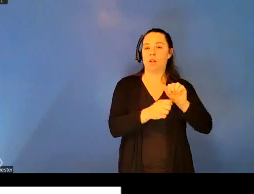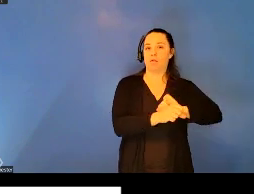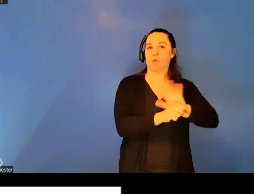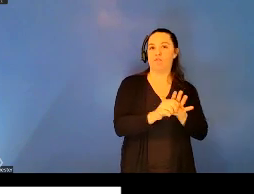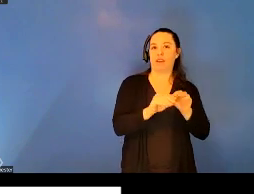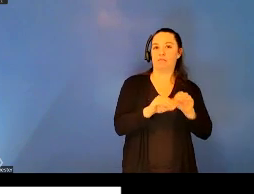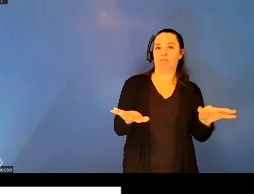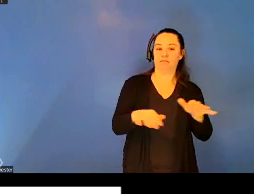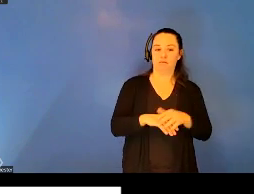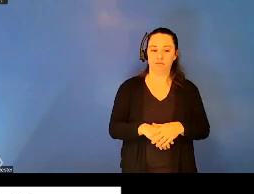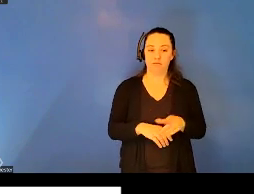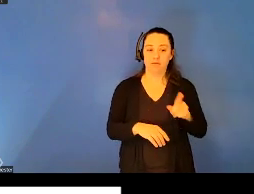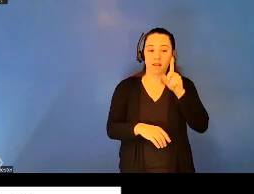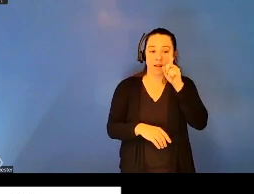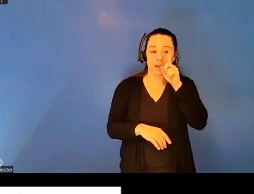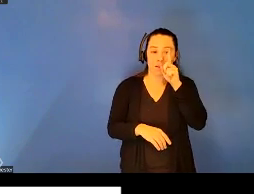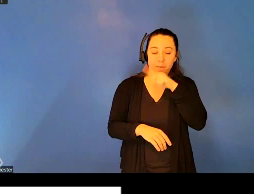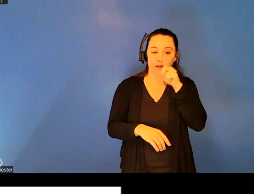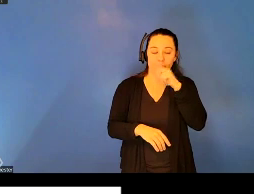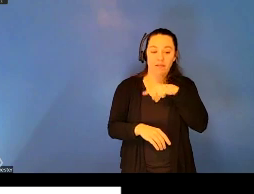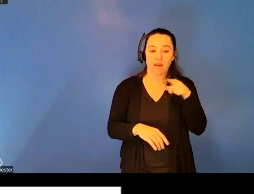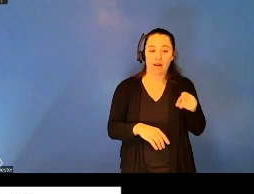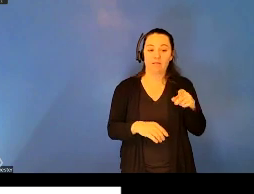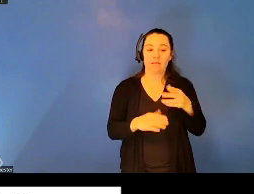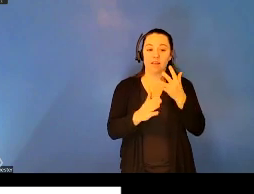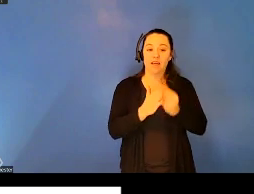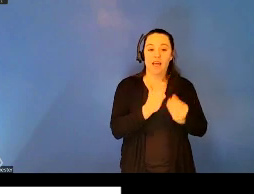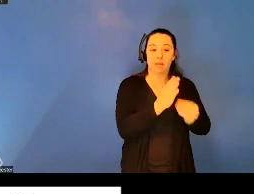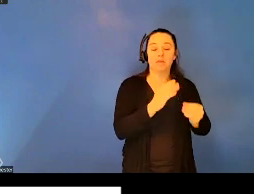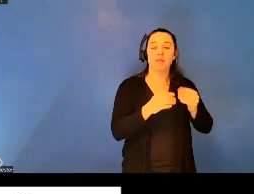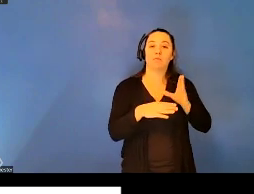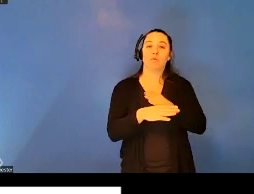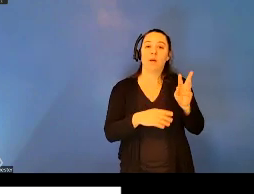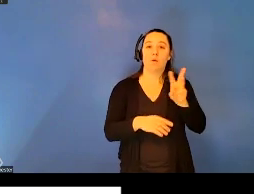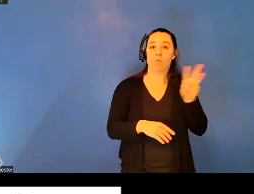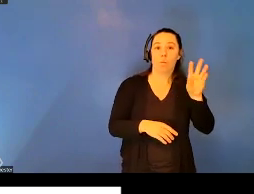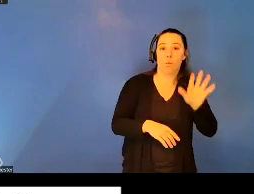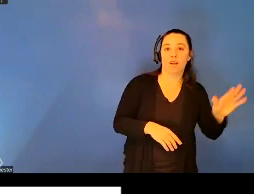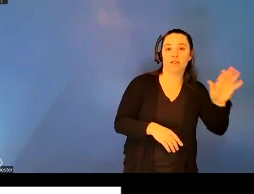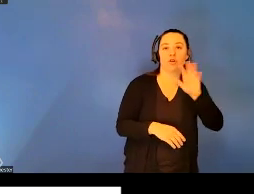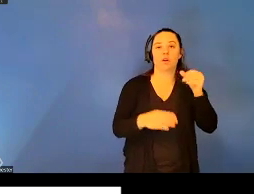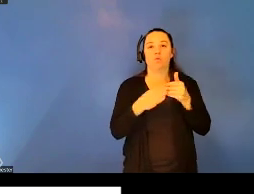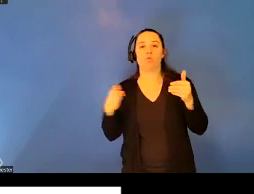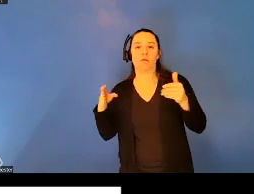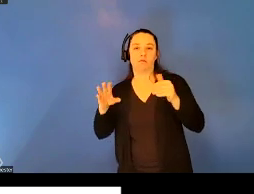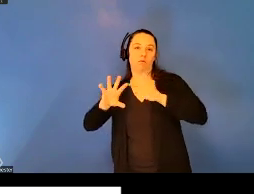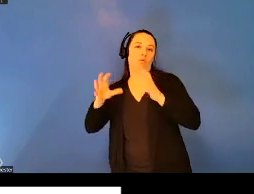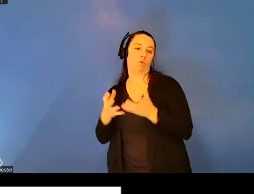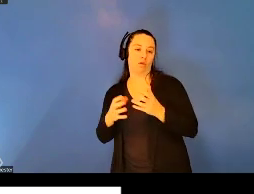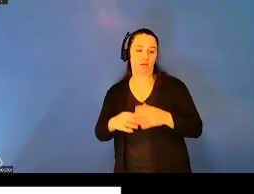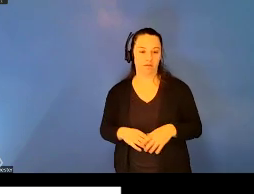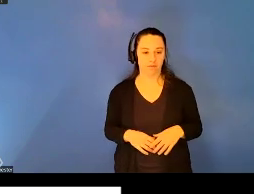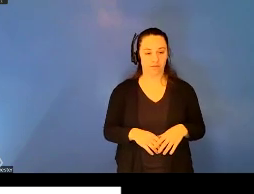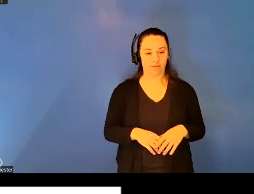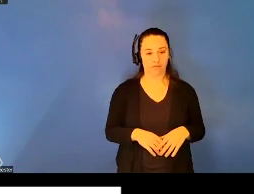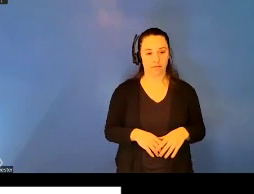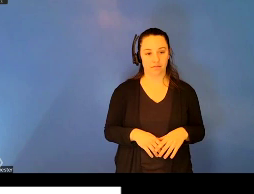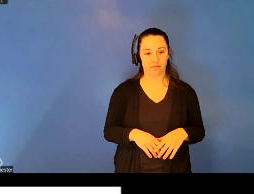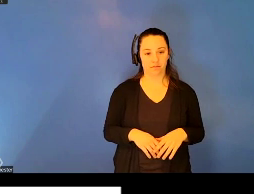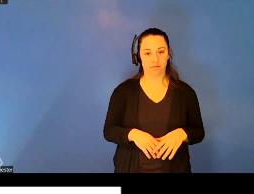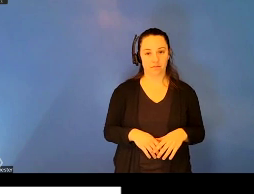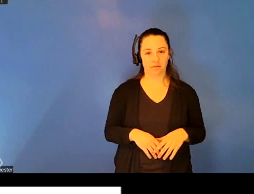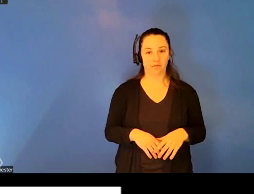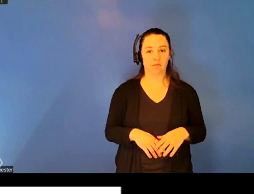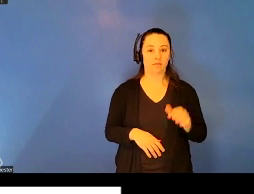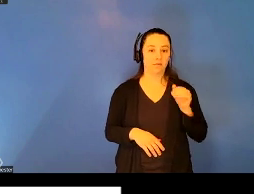highlight a myth of the yawning gaps between Western modernity and the rest of the world. So to bear